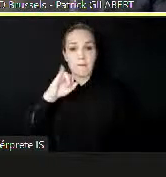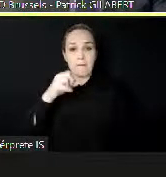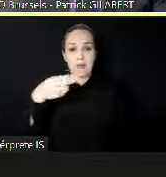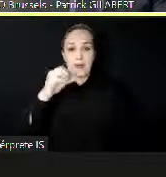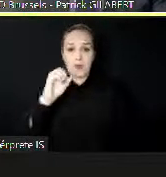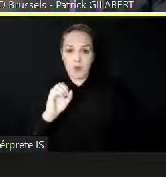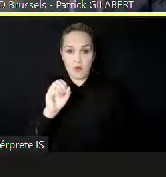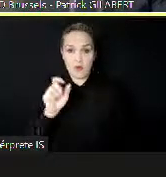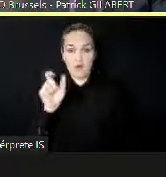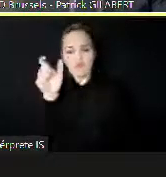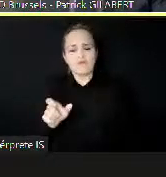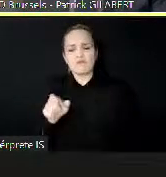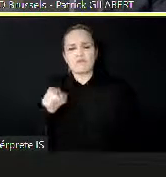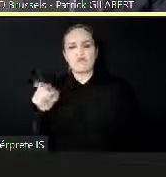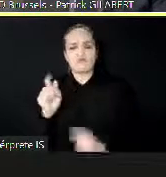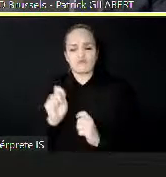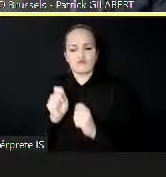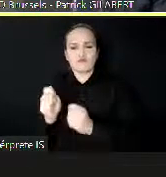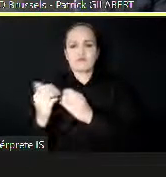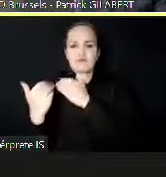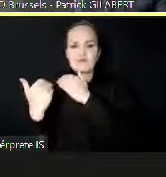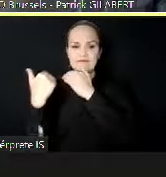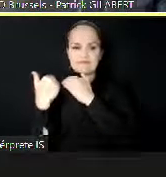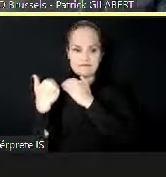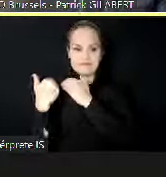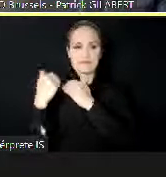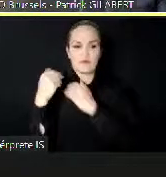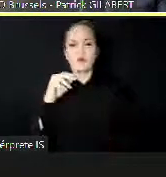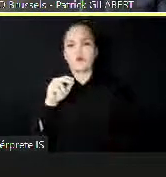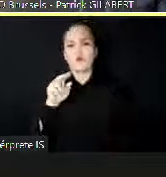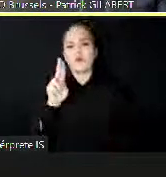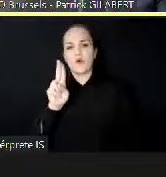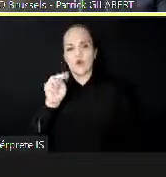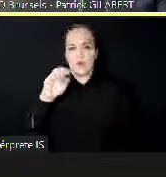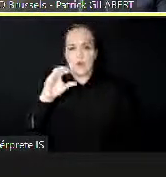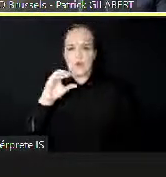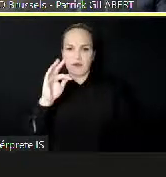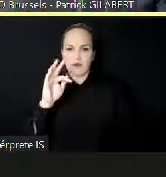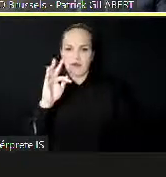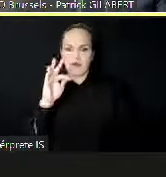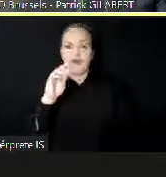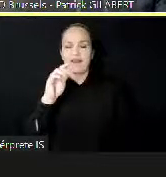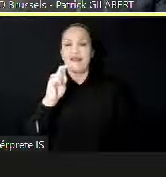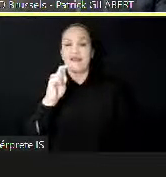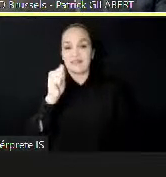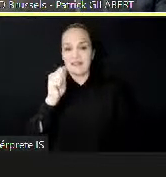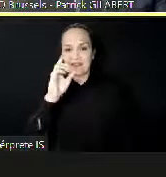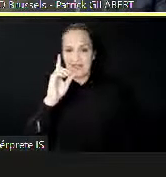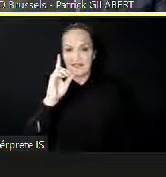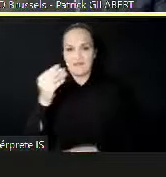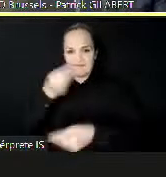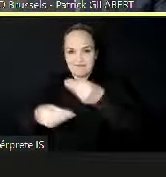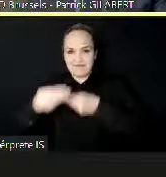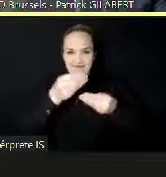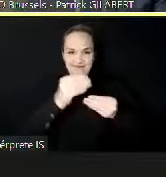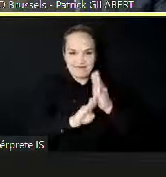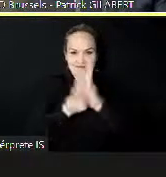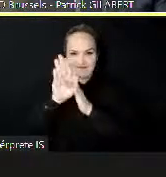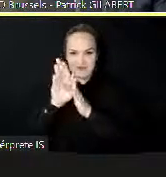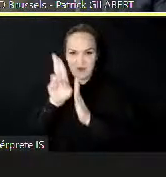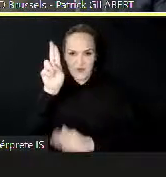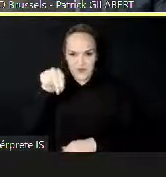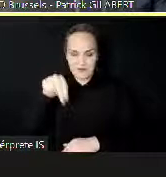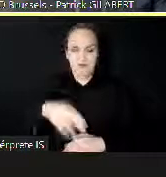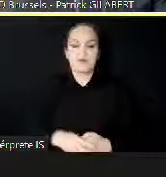by Mr. Bernardo Calza Diaz-Amianto, Managing Director, Digitalization, Technology and Agribusiness from